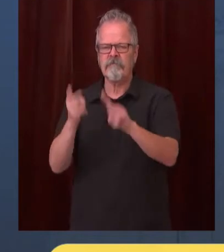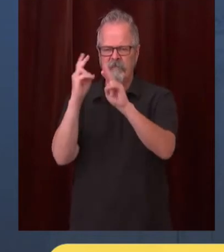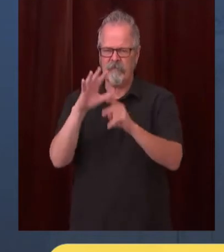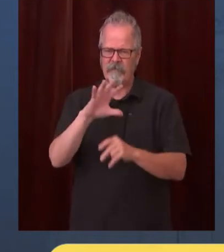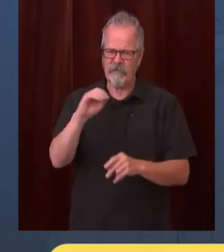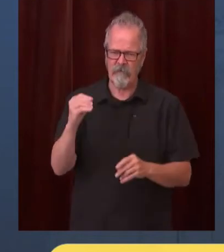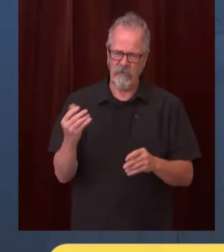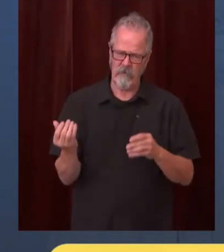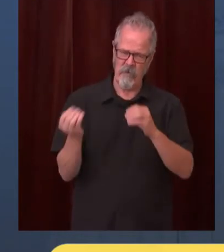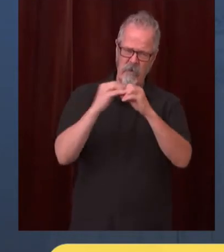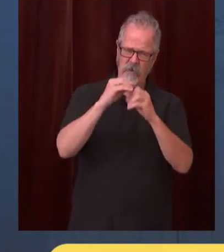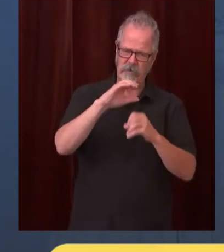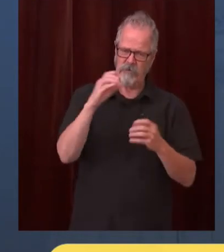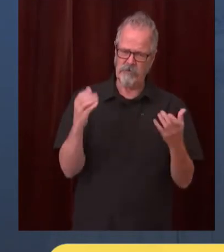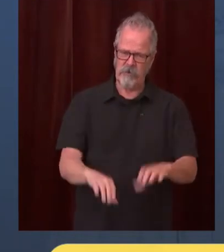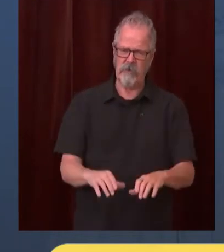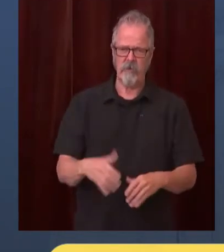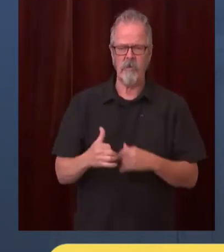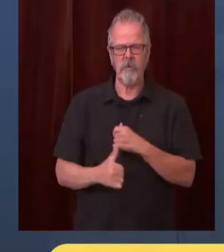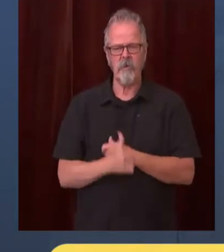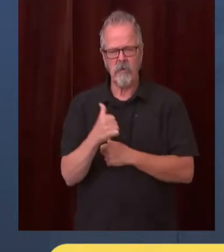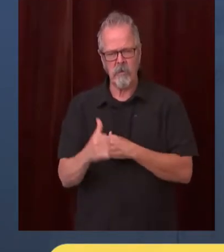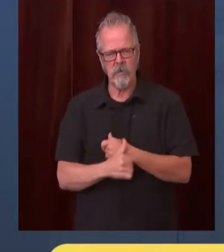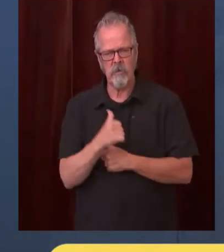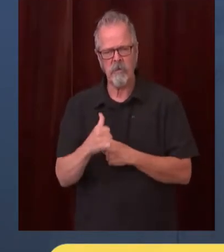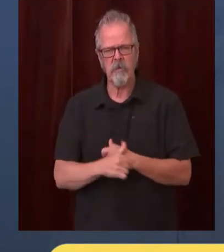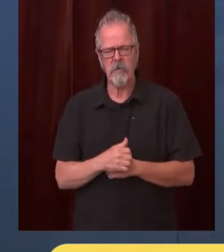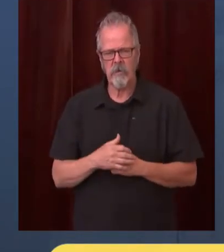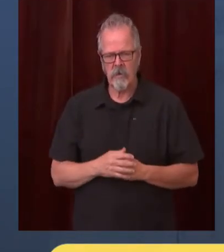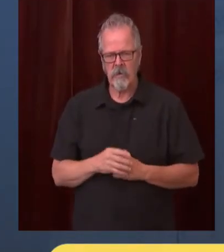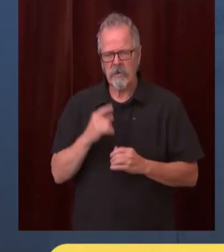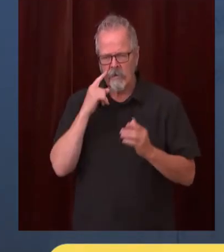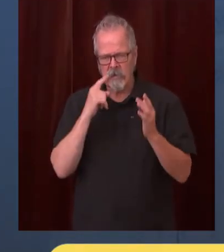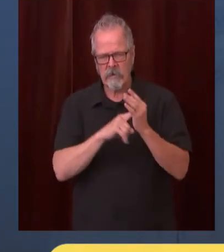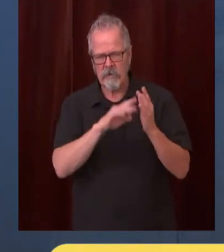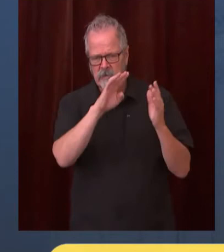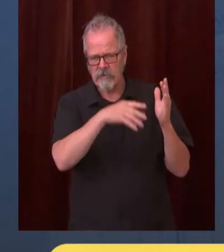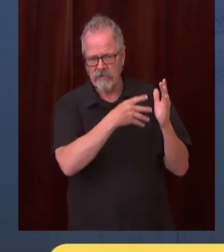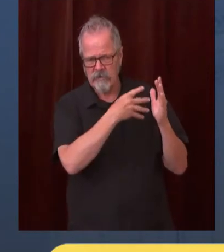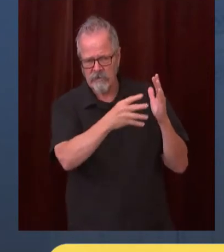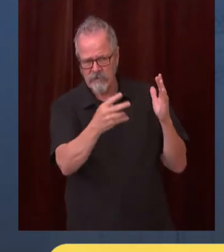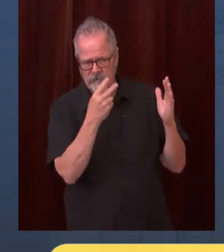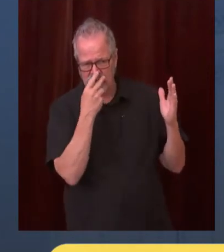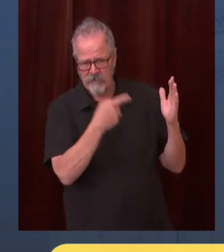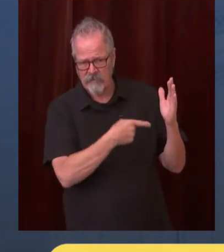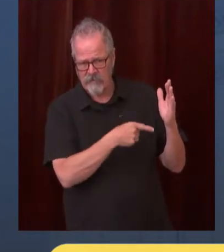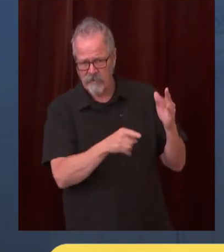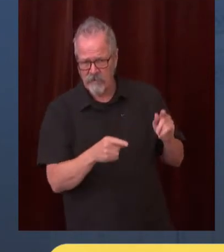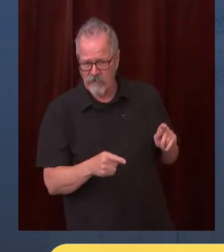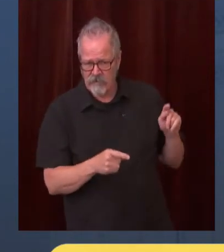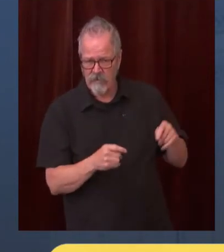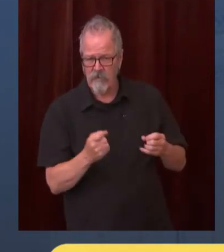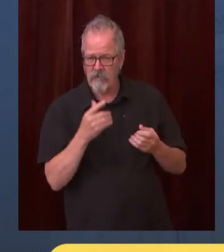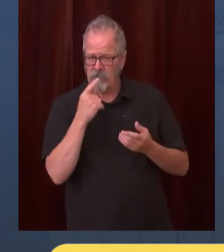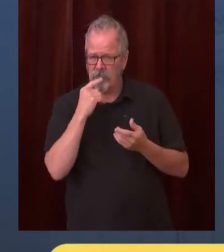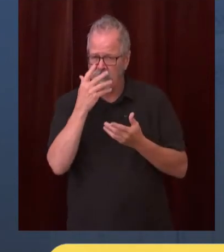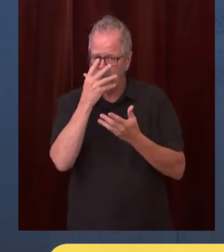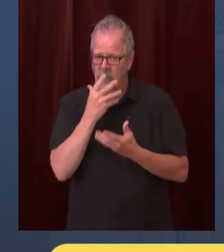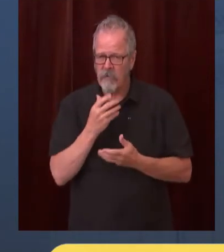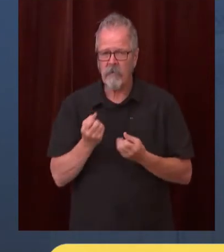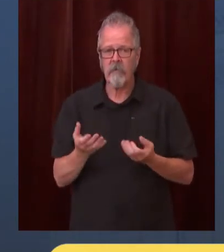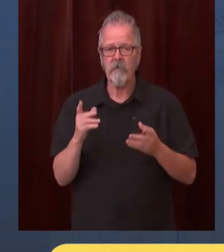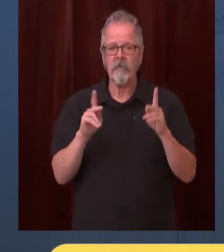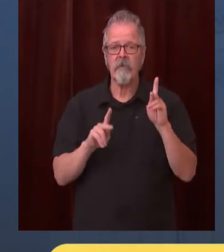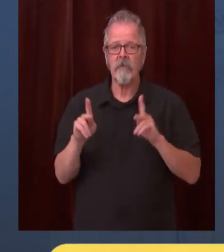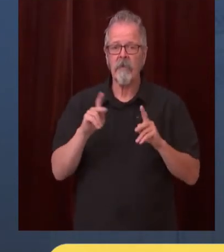there josey yes okay so unfortunately our hospitalization rates continue to climb they are at the